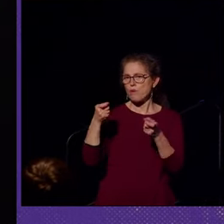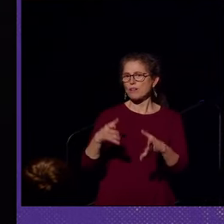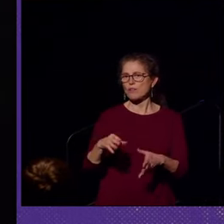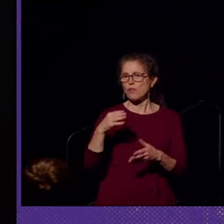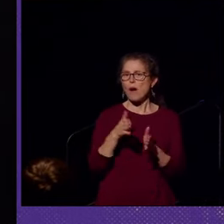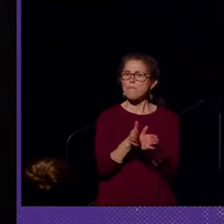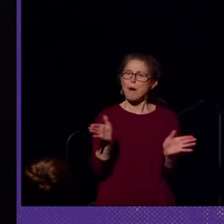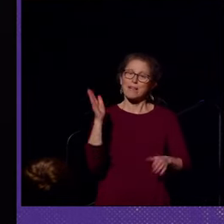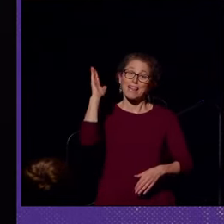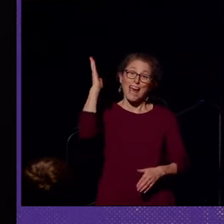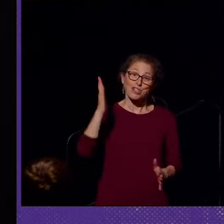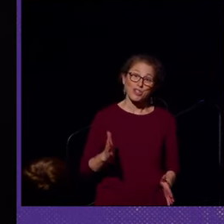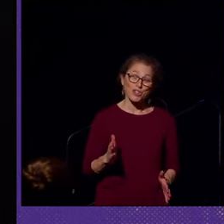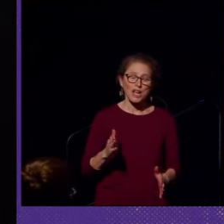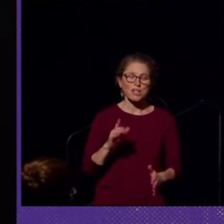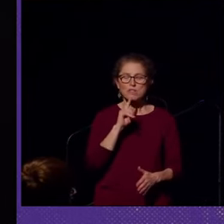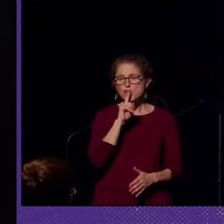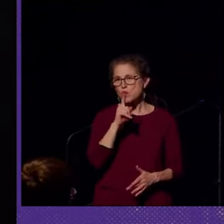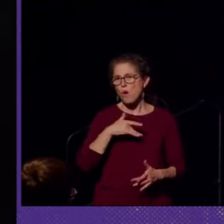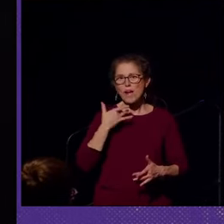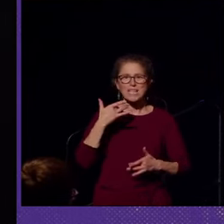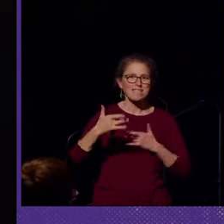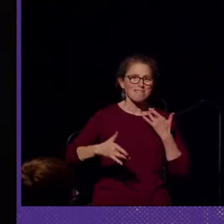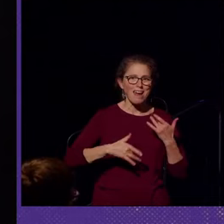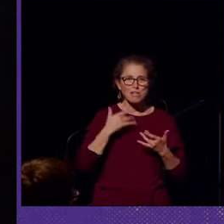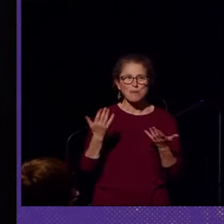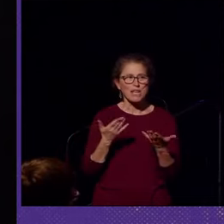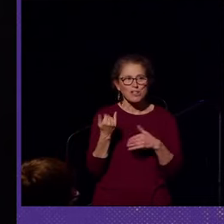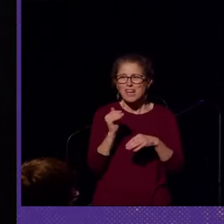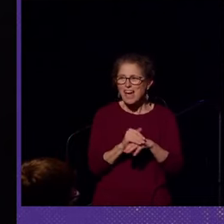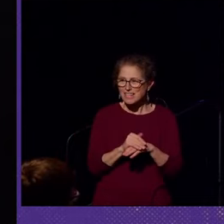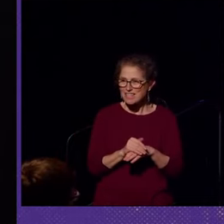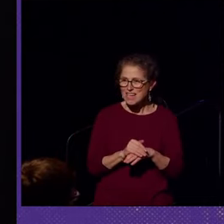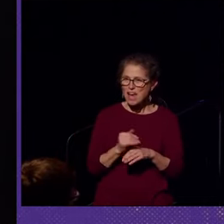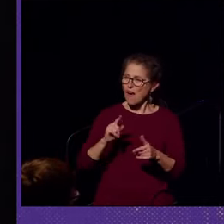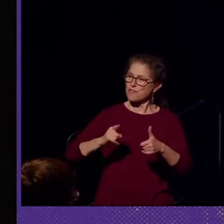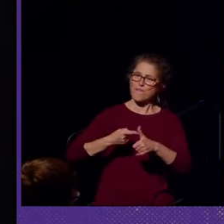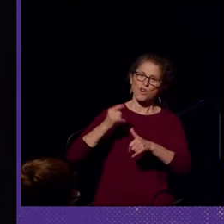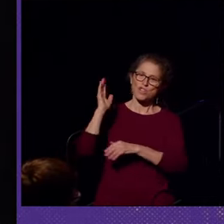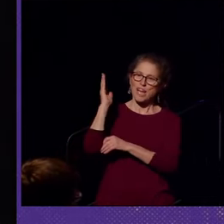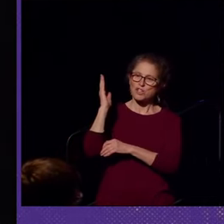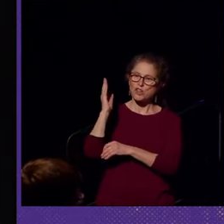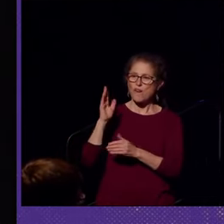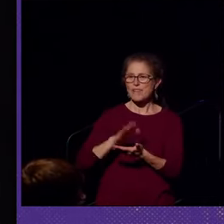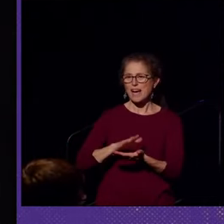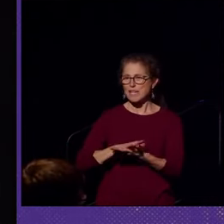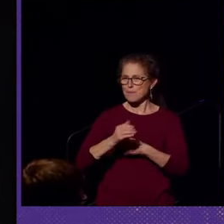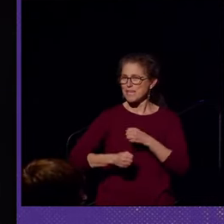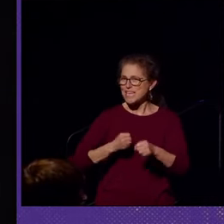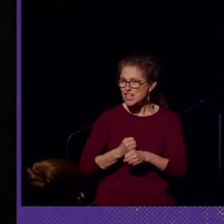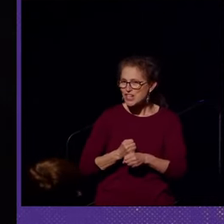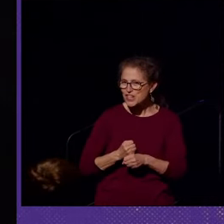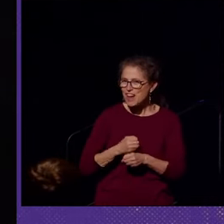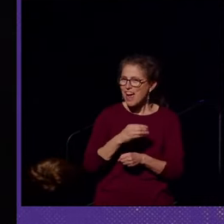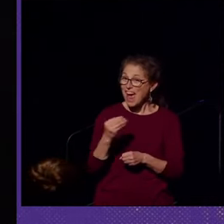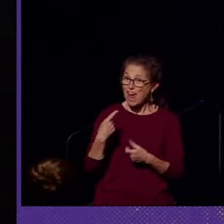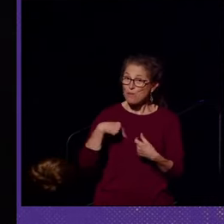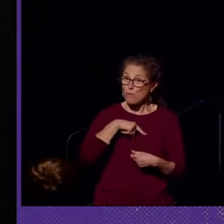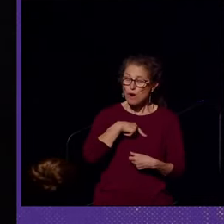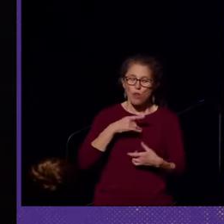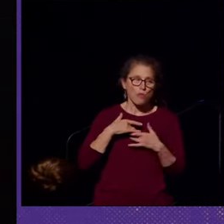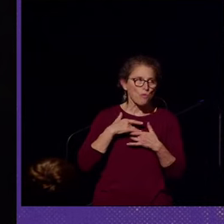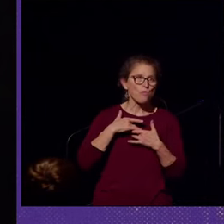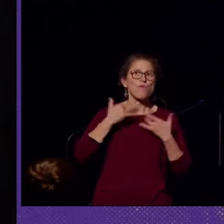Public Lectures, and it's so exciting to be here tonight. This is our first lecture of the academic year, and we are